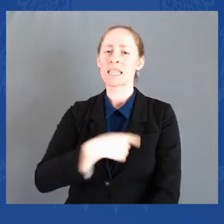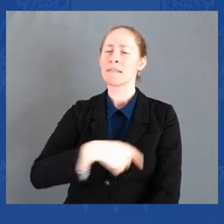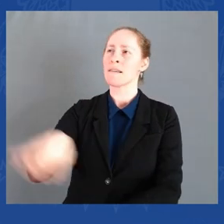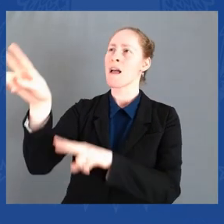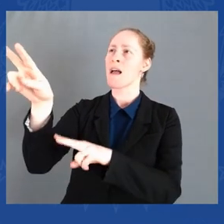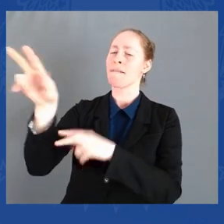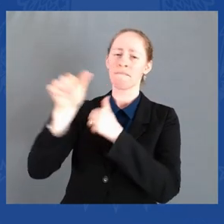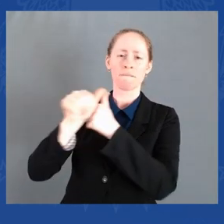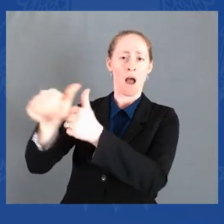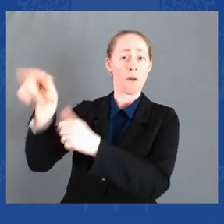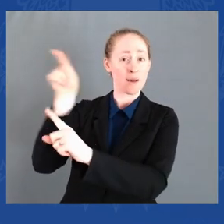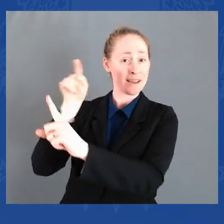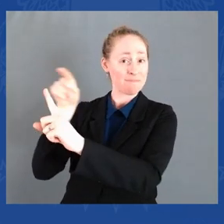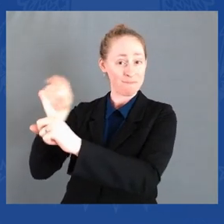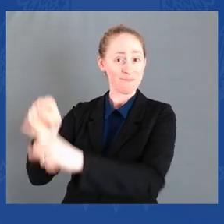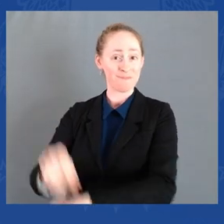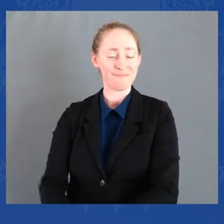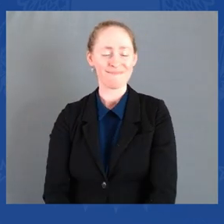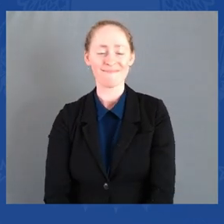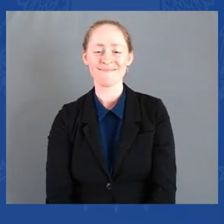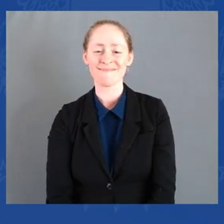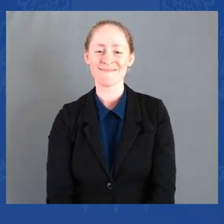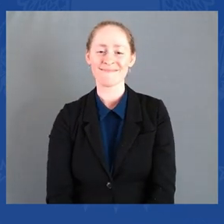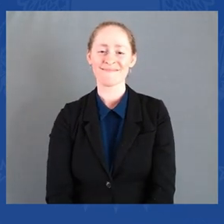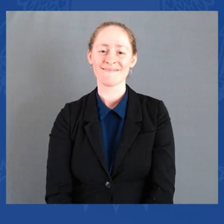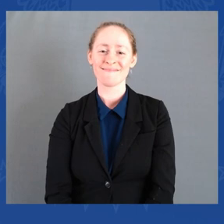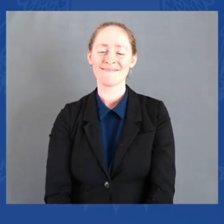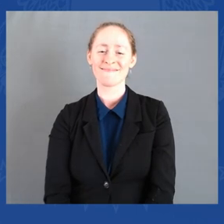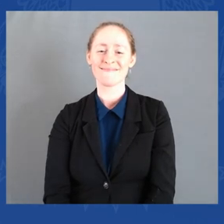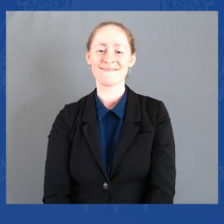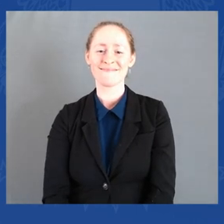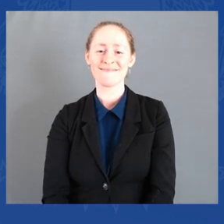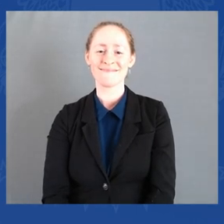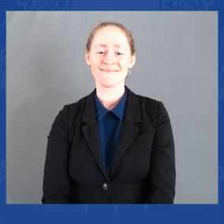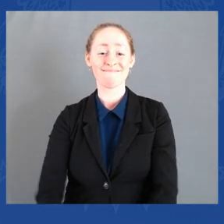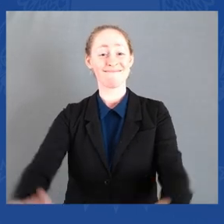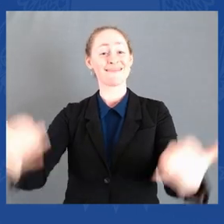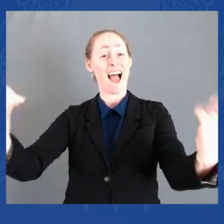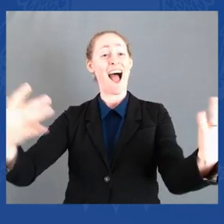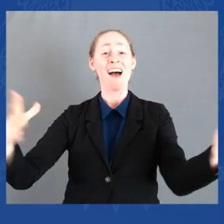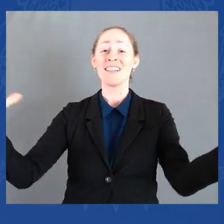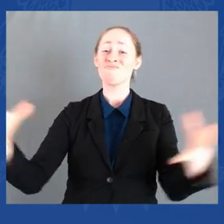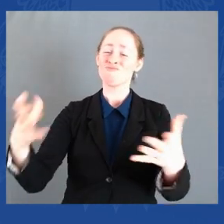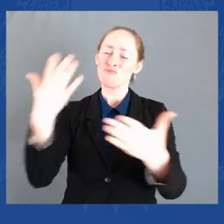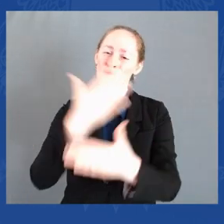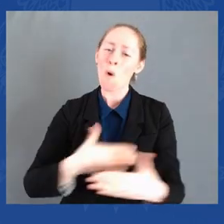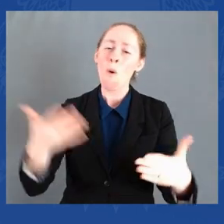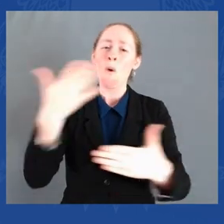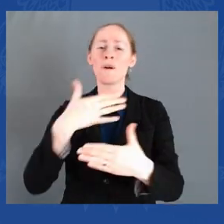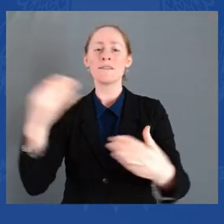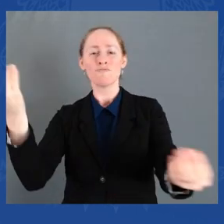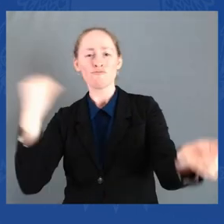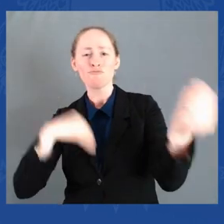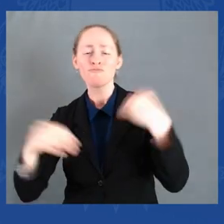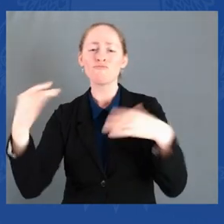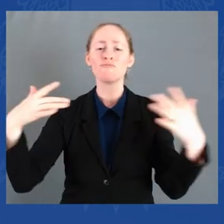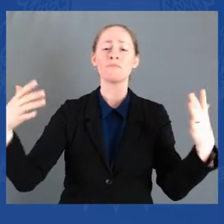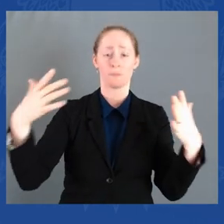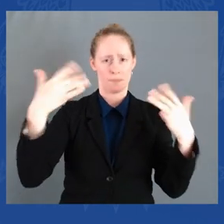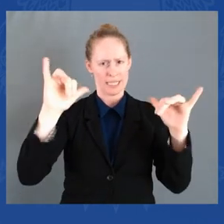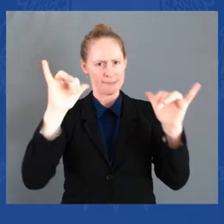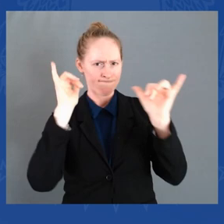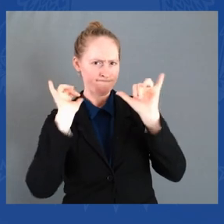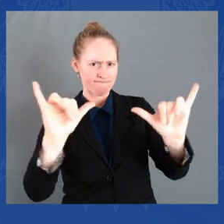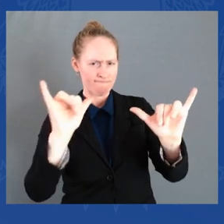Remember, though, this fight that we're for equality, we're just starting here. It's not just the wackos who go out there with those